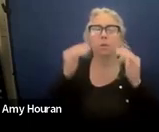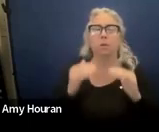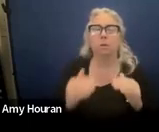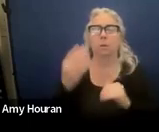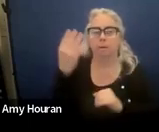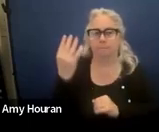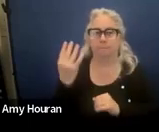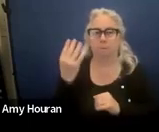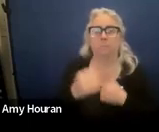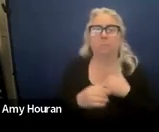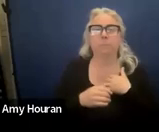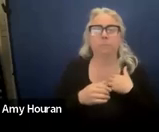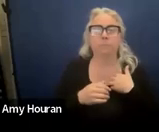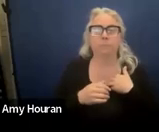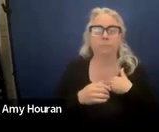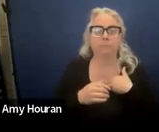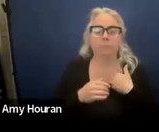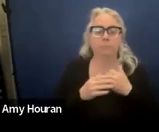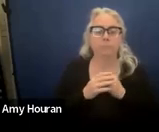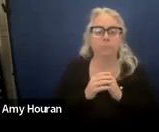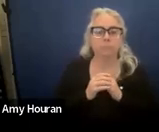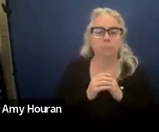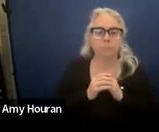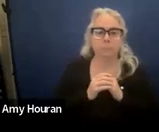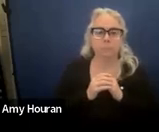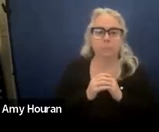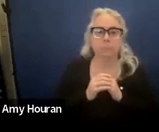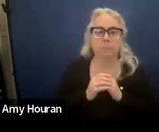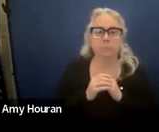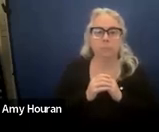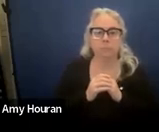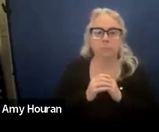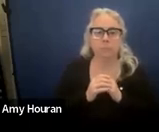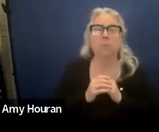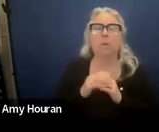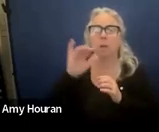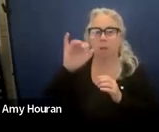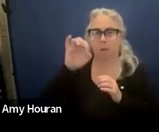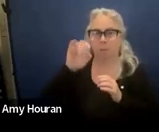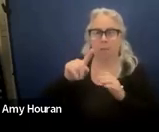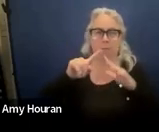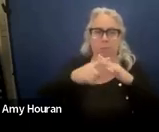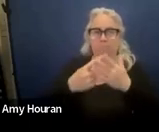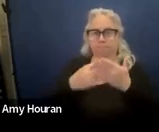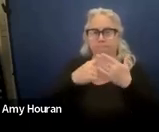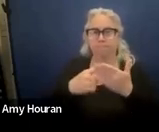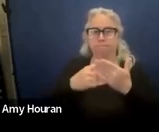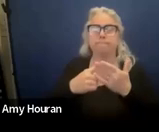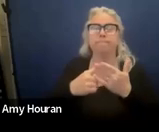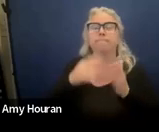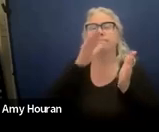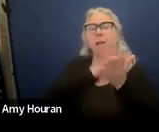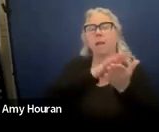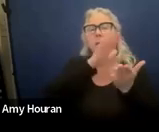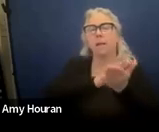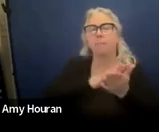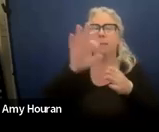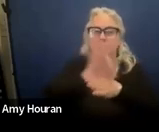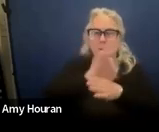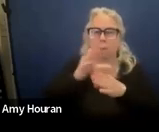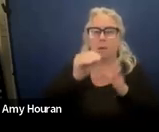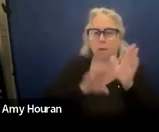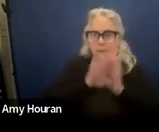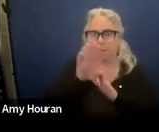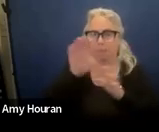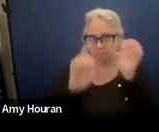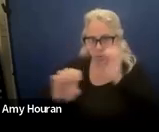four so here is where the the iep we start to talk about those academic functional and developmental